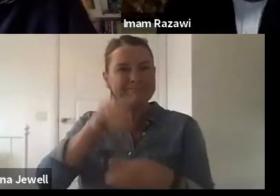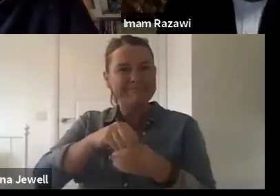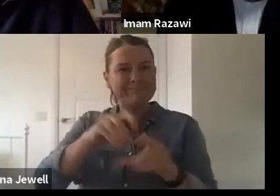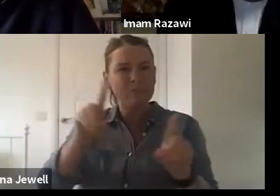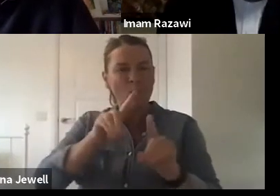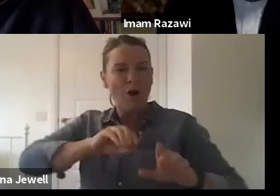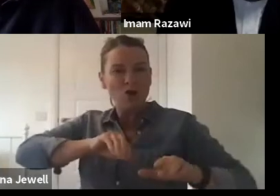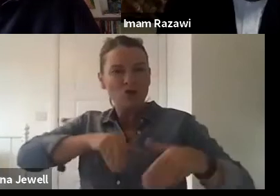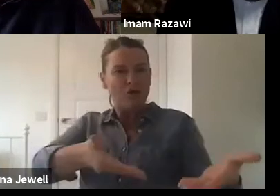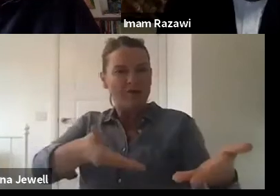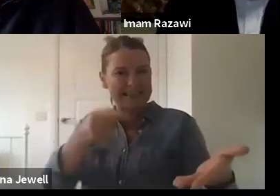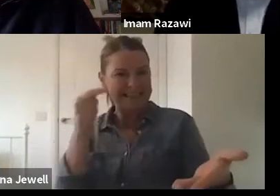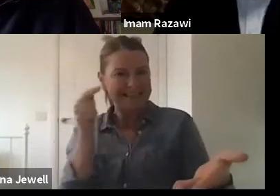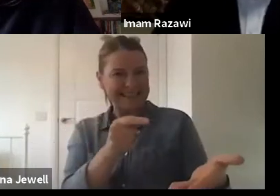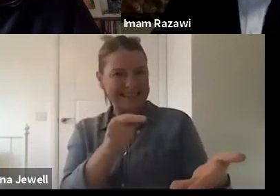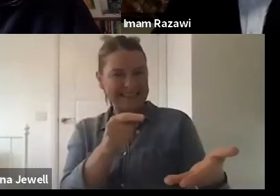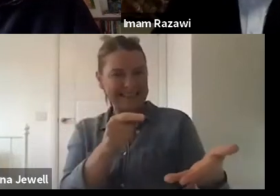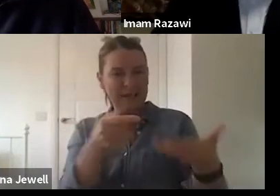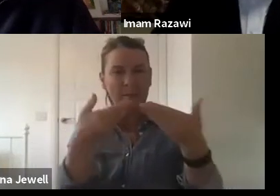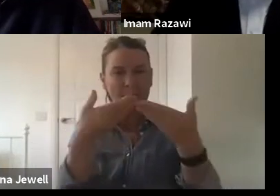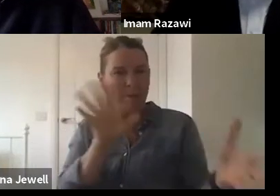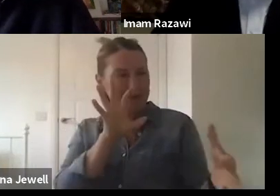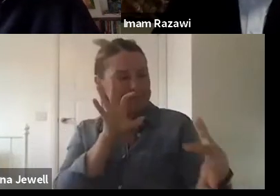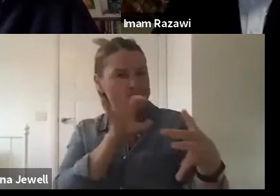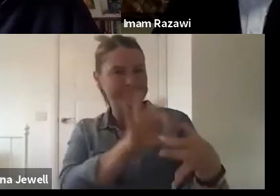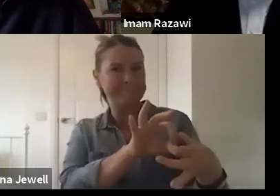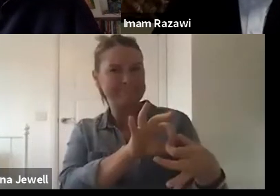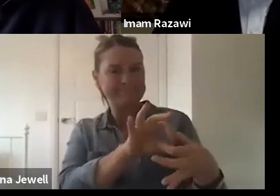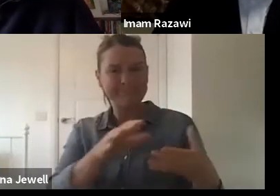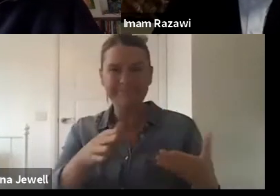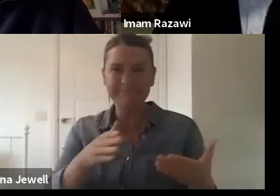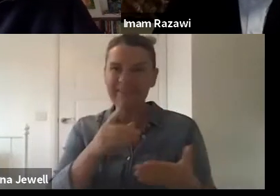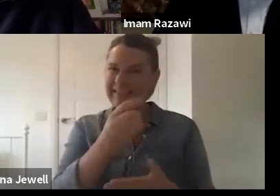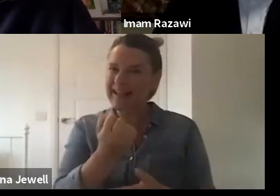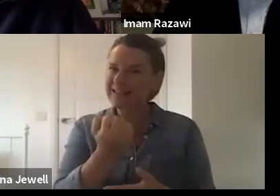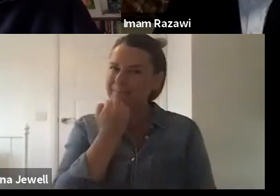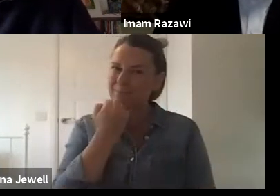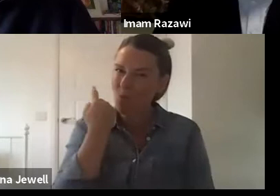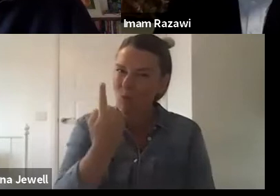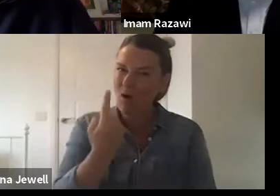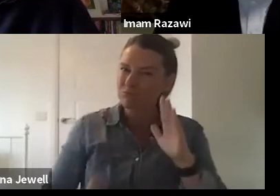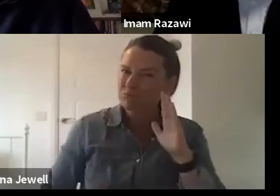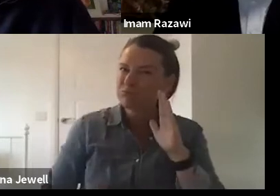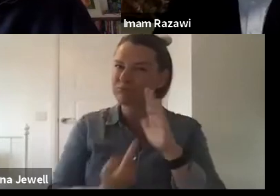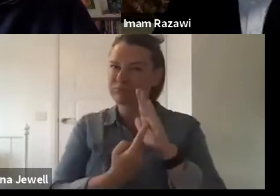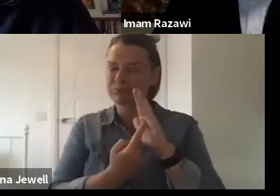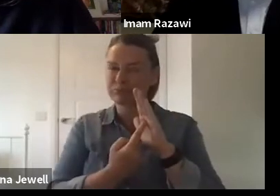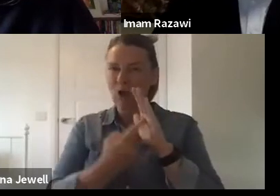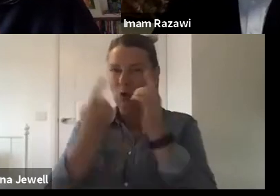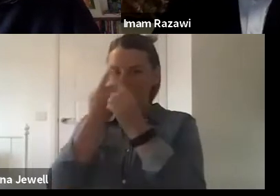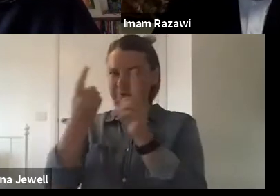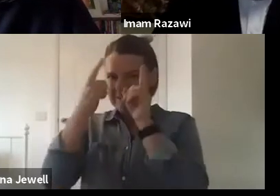perhaps alternative to public engagement. But it's absolutely fundamental to the mission of the university.